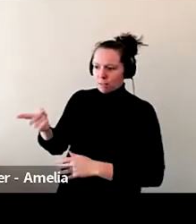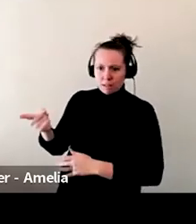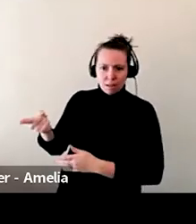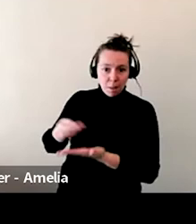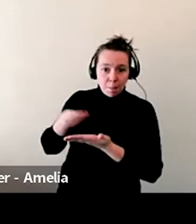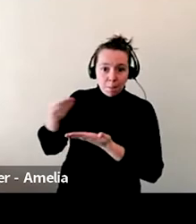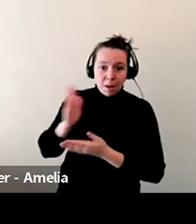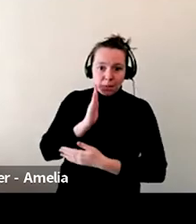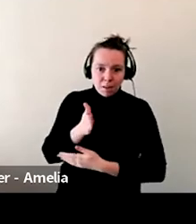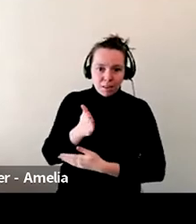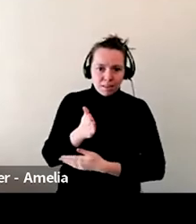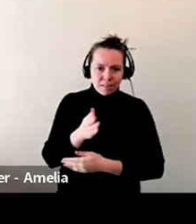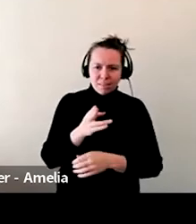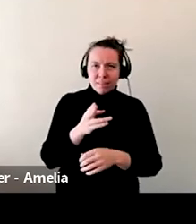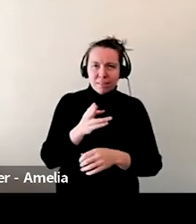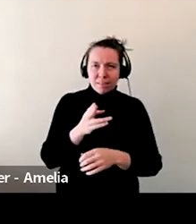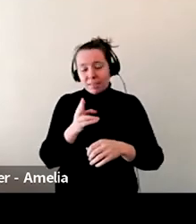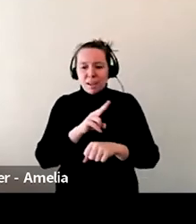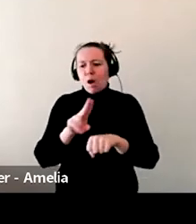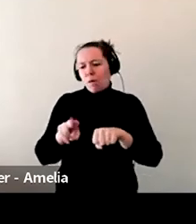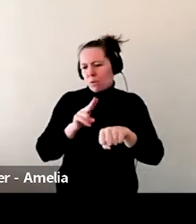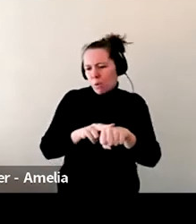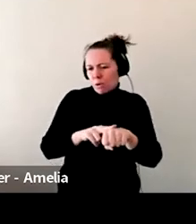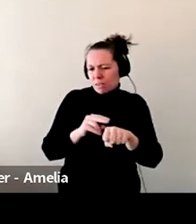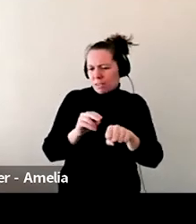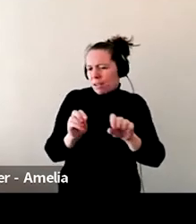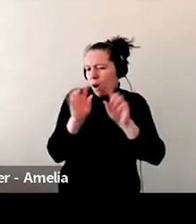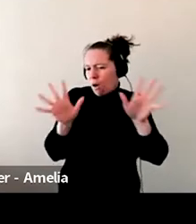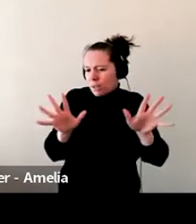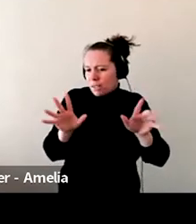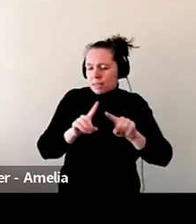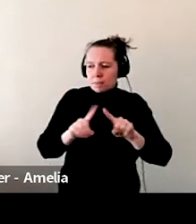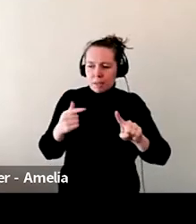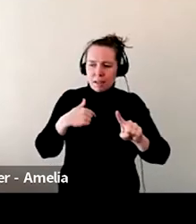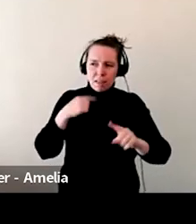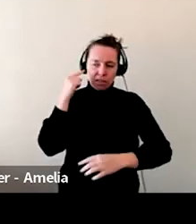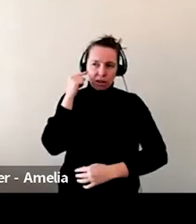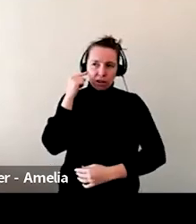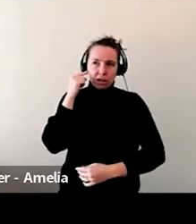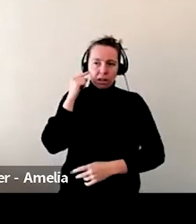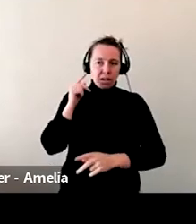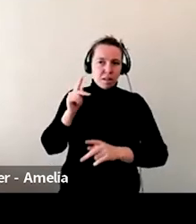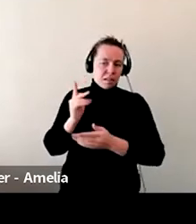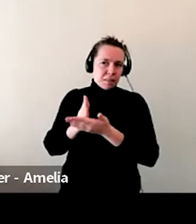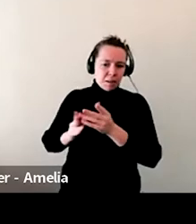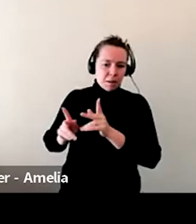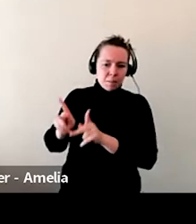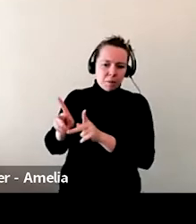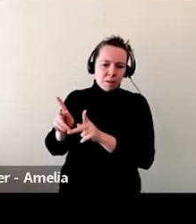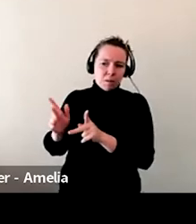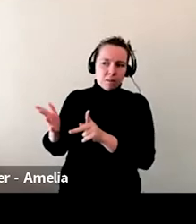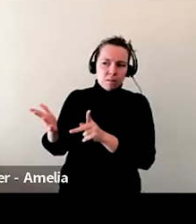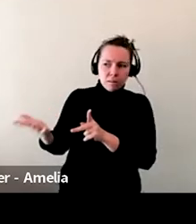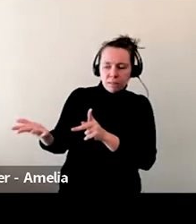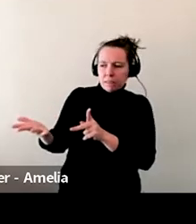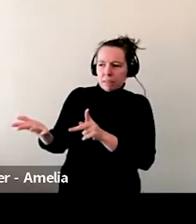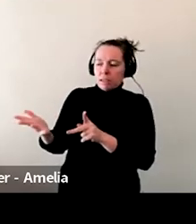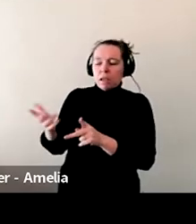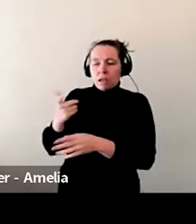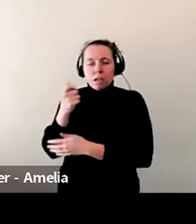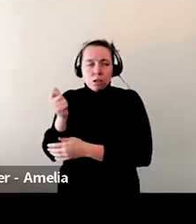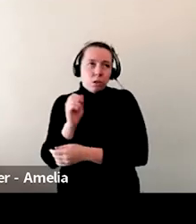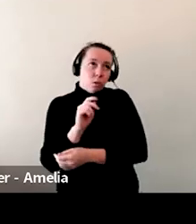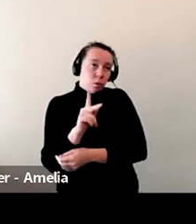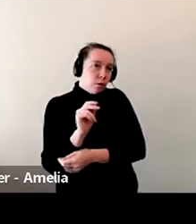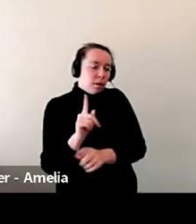of course they do. It makes sense. But, uh, at the same time, I kind of thought people would say, oh, okay, well, that sounds interesting, but I'm going to buy this, you know?